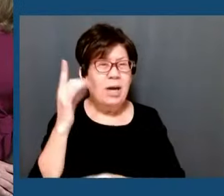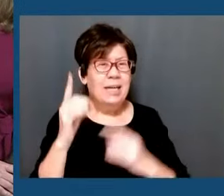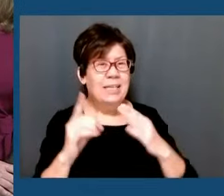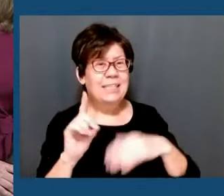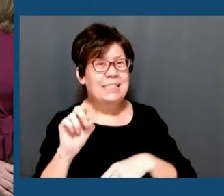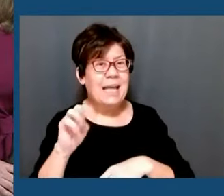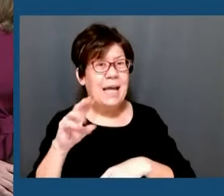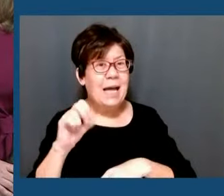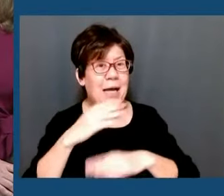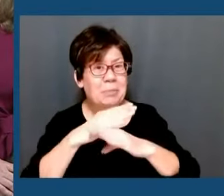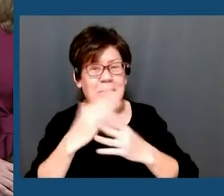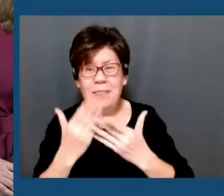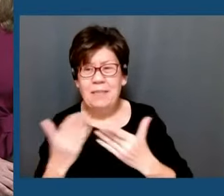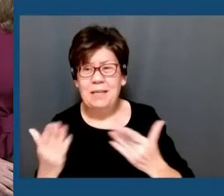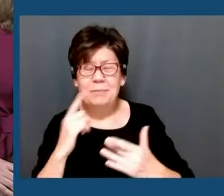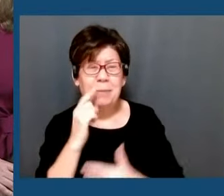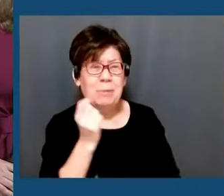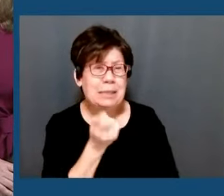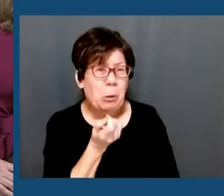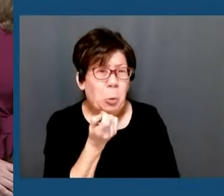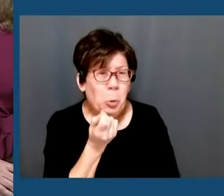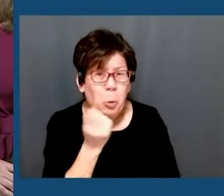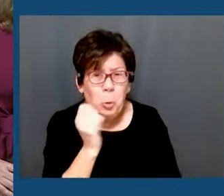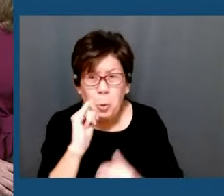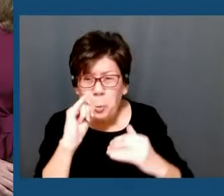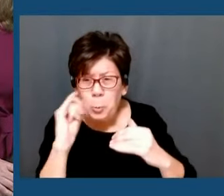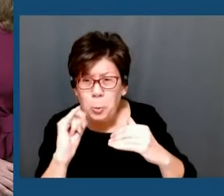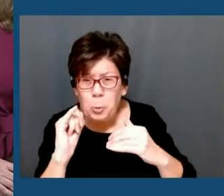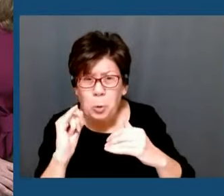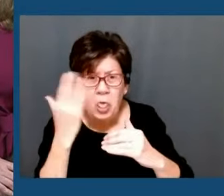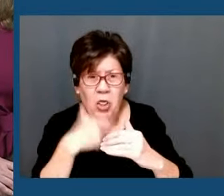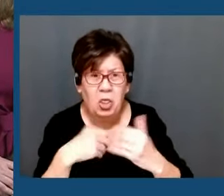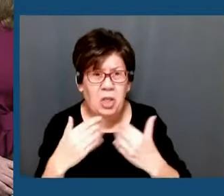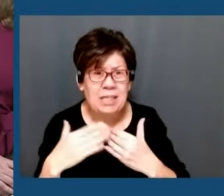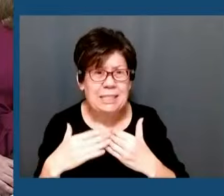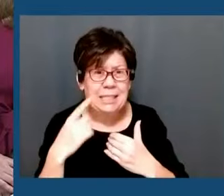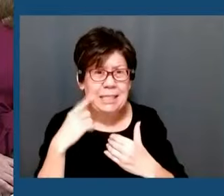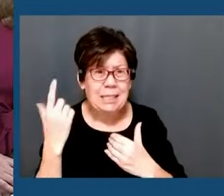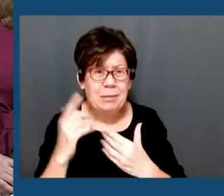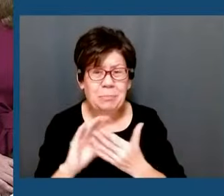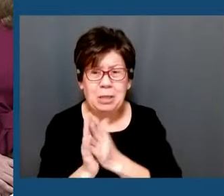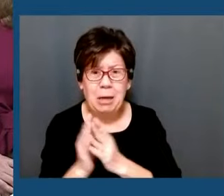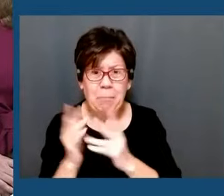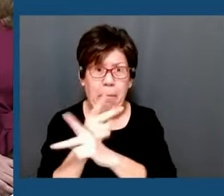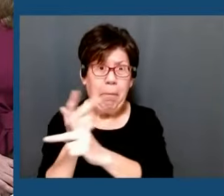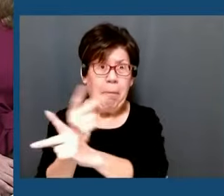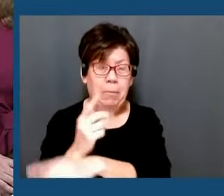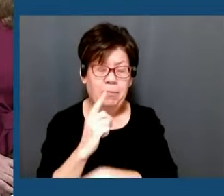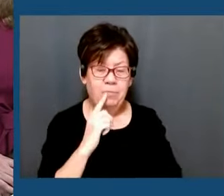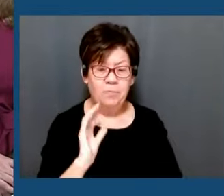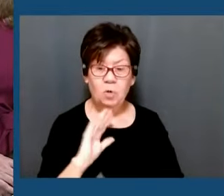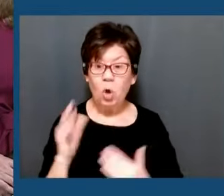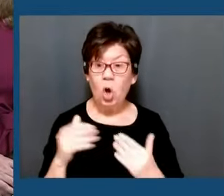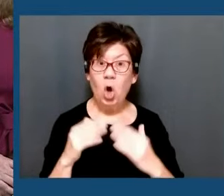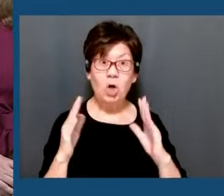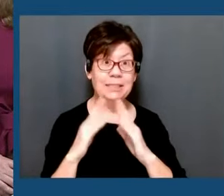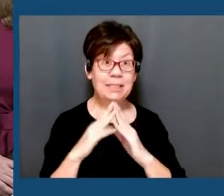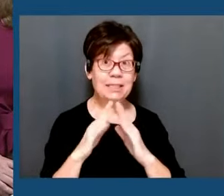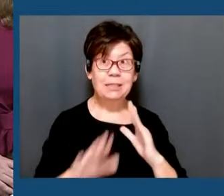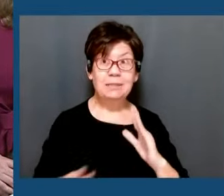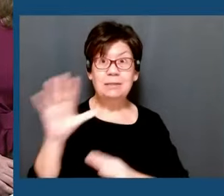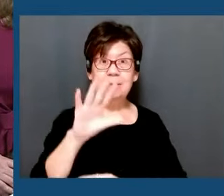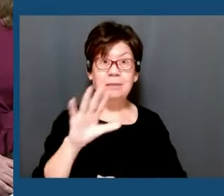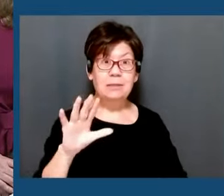crack that actually could develop into a real major problem. And we're also encouraging all the municipalities throughout the State of Newark to assess